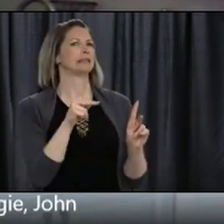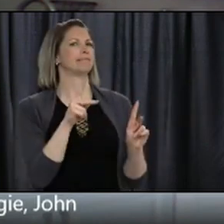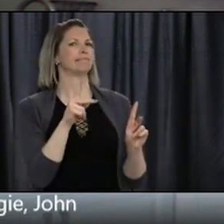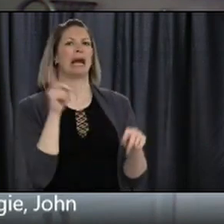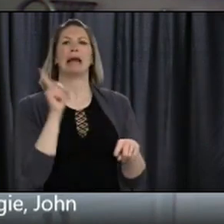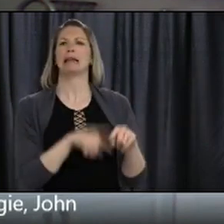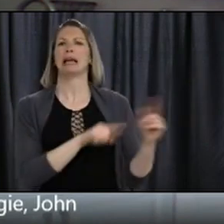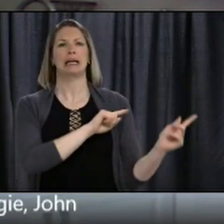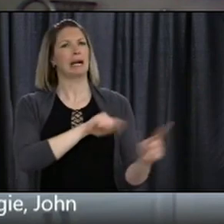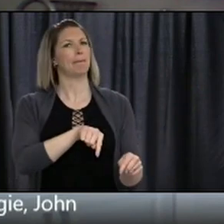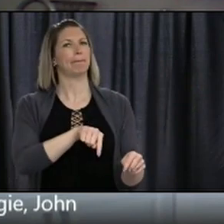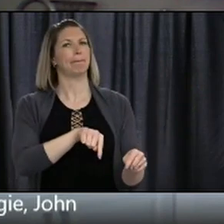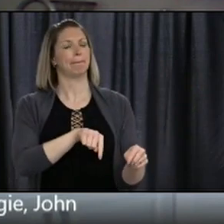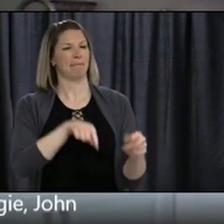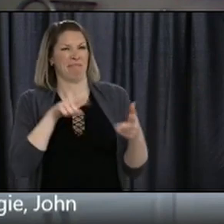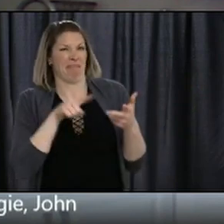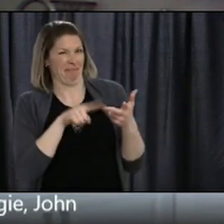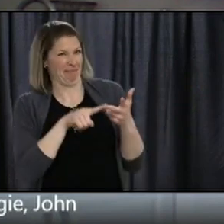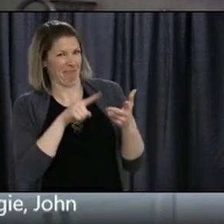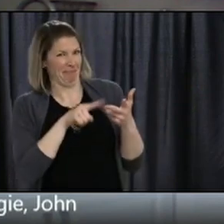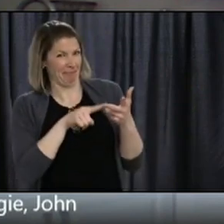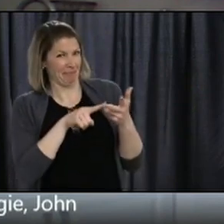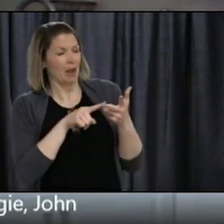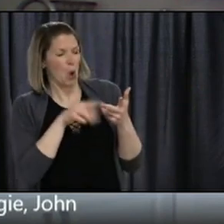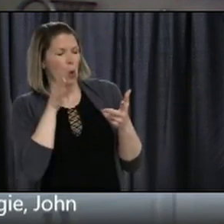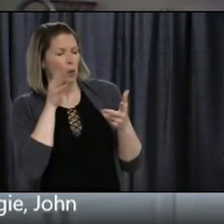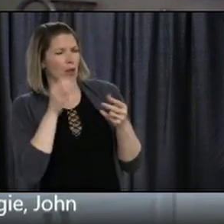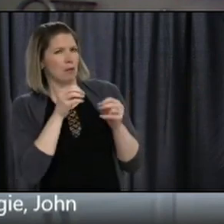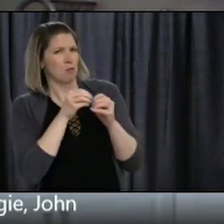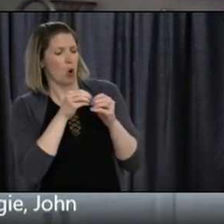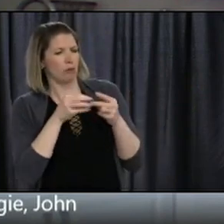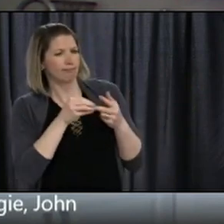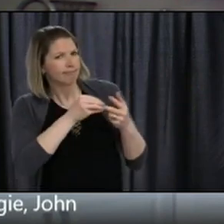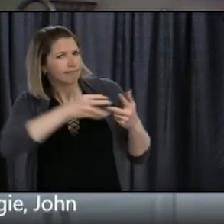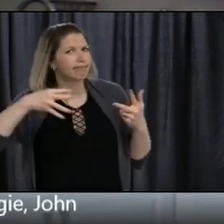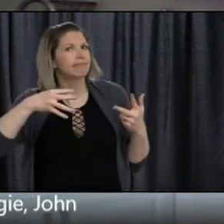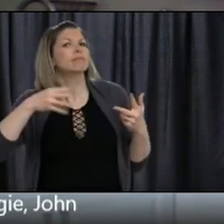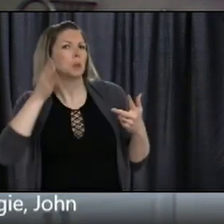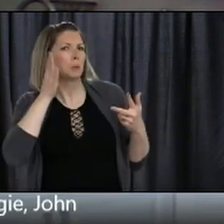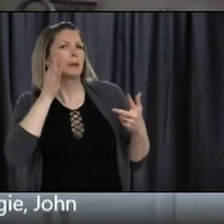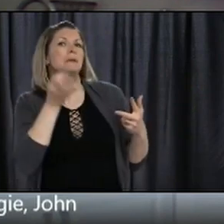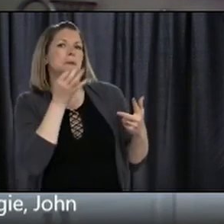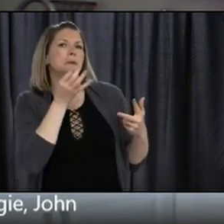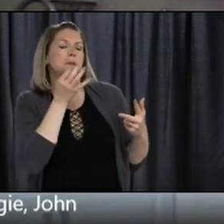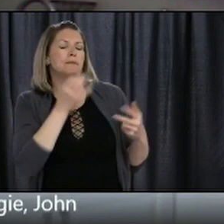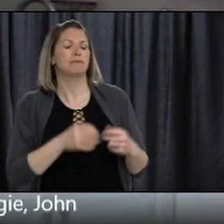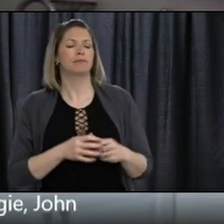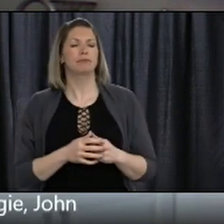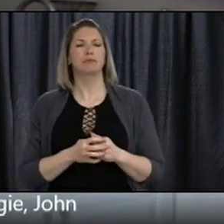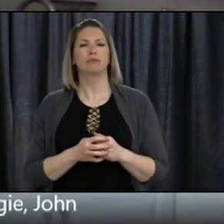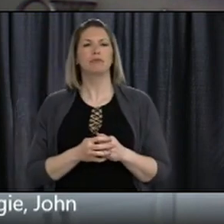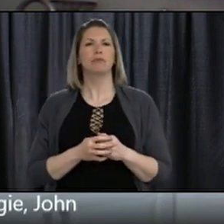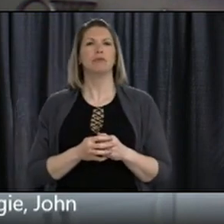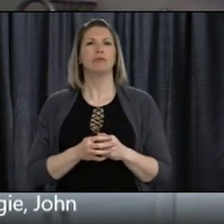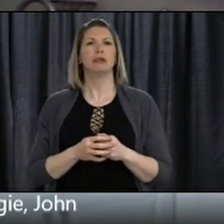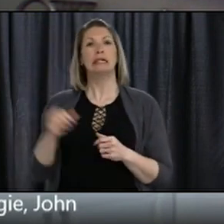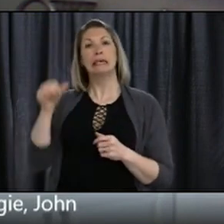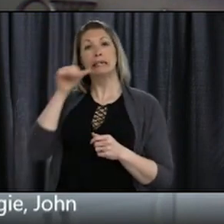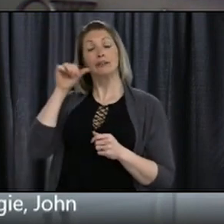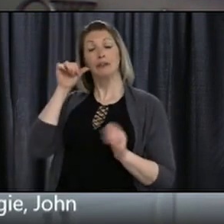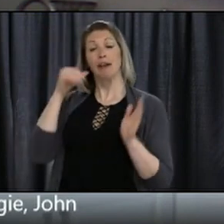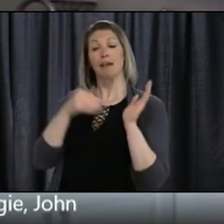there will be clarity around that coming. The double bubble or the relaxation that Dr.